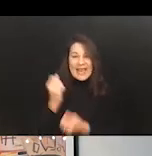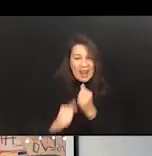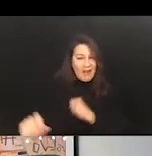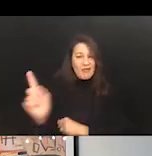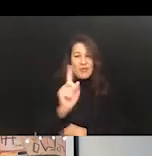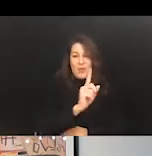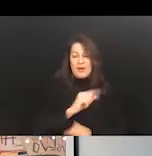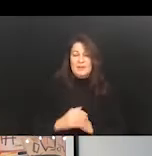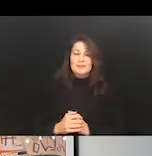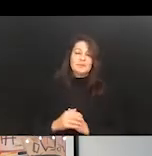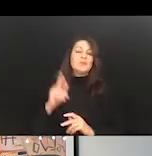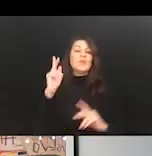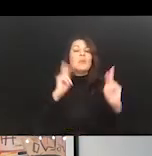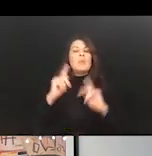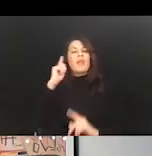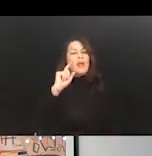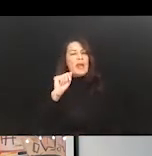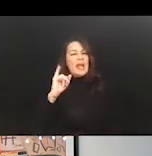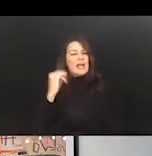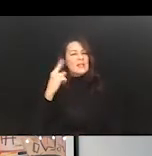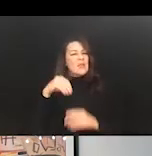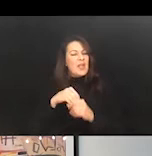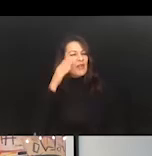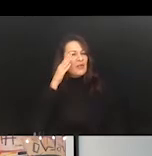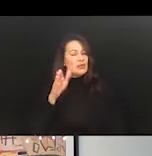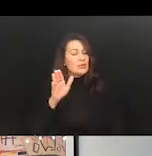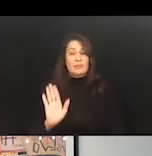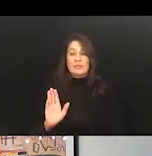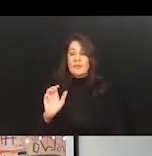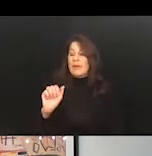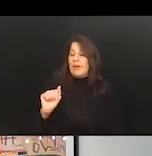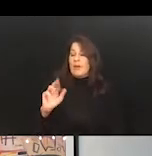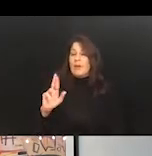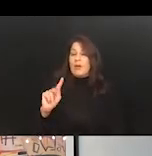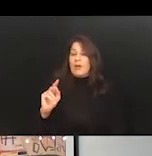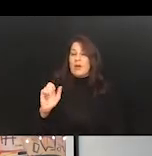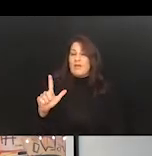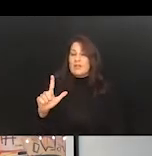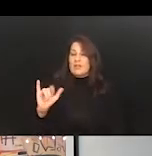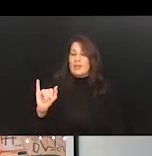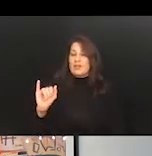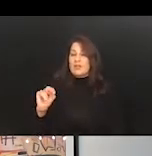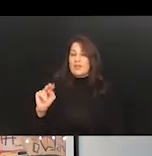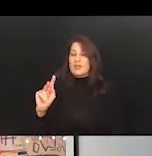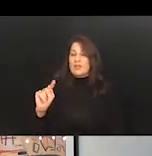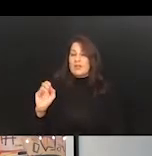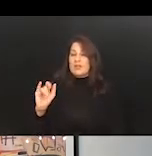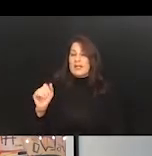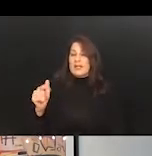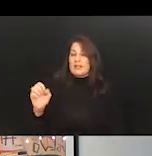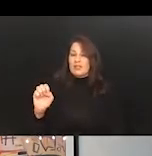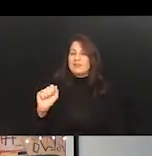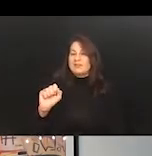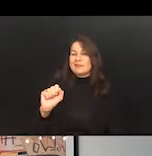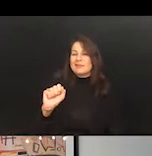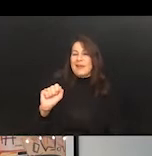about AI as something in the future. And I'll say AI is artificial intelligence. I'm going to short, shorthand